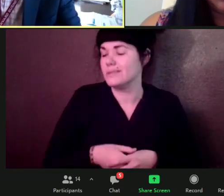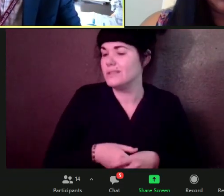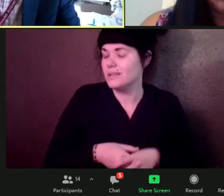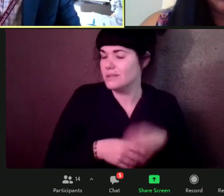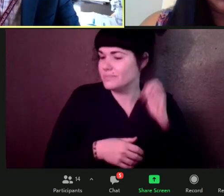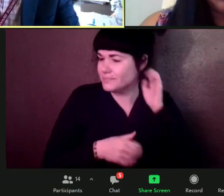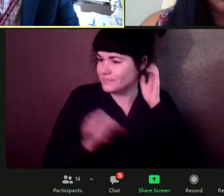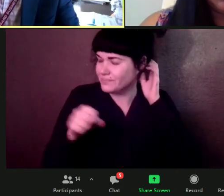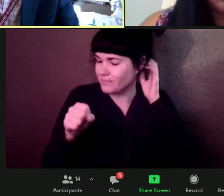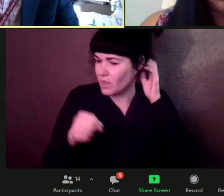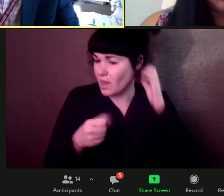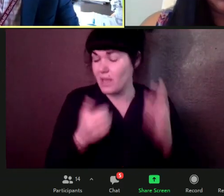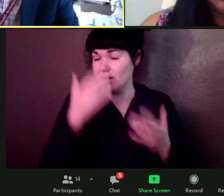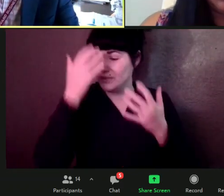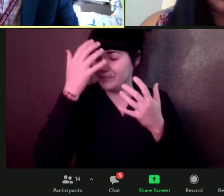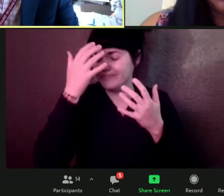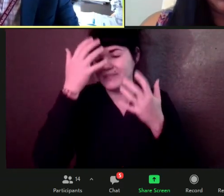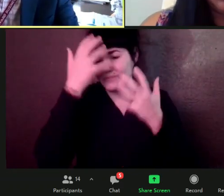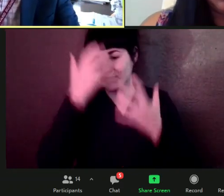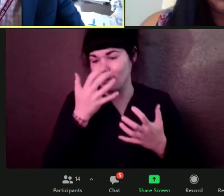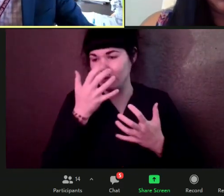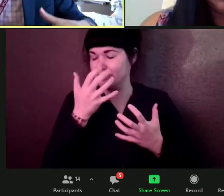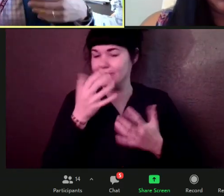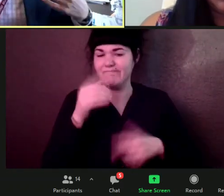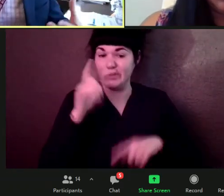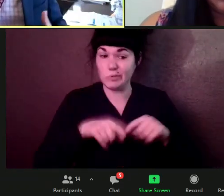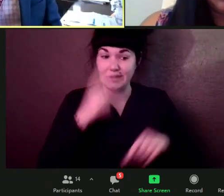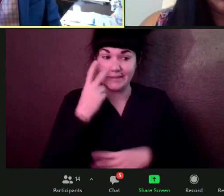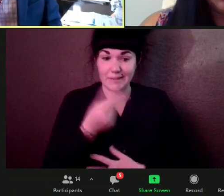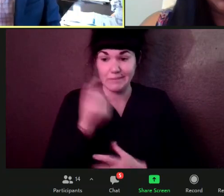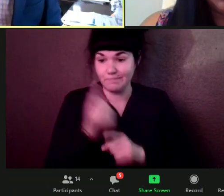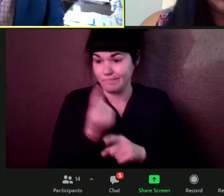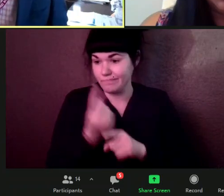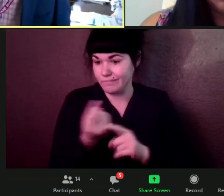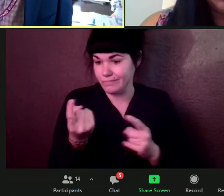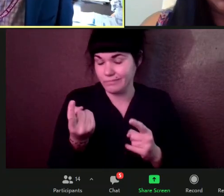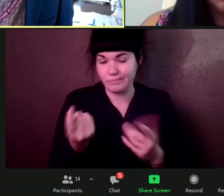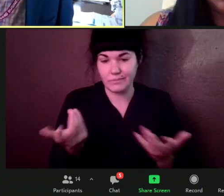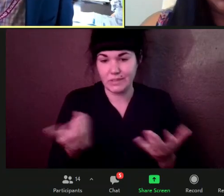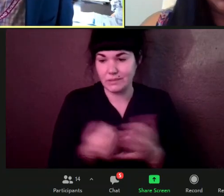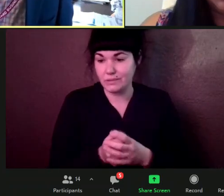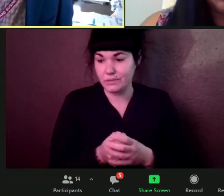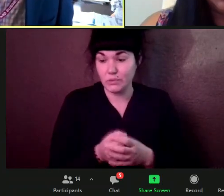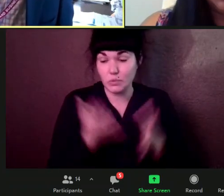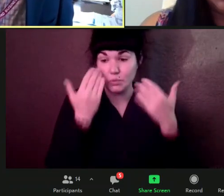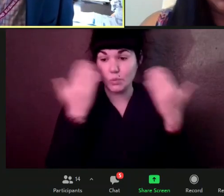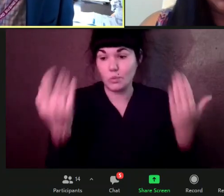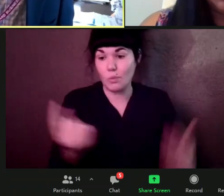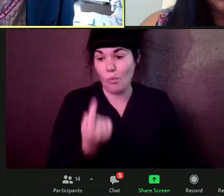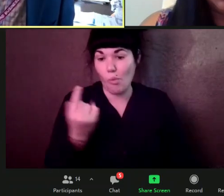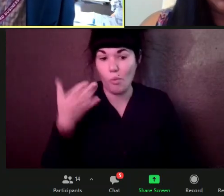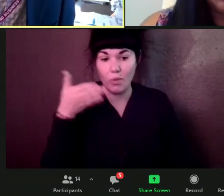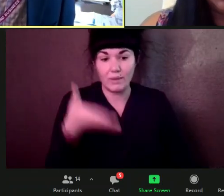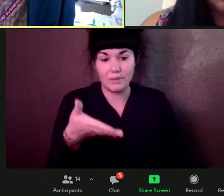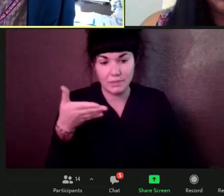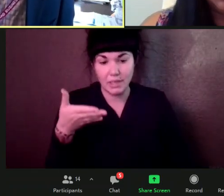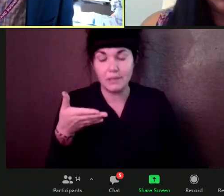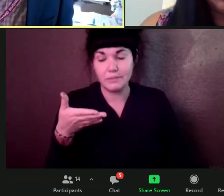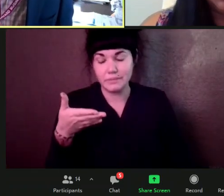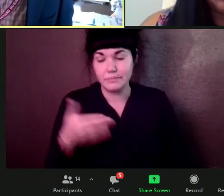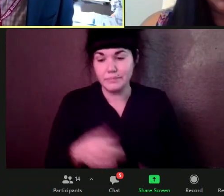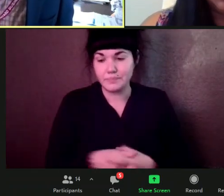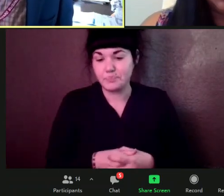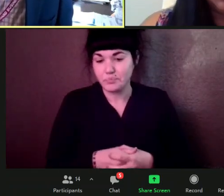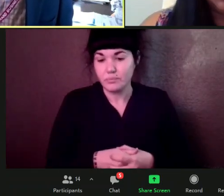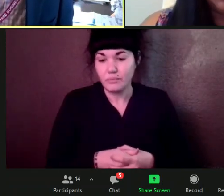those, uh, conditions like your asthma or, um, uh, sensitive to, to allerg, to allergens, we call it,